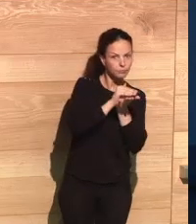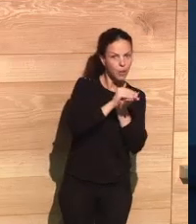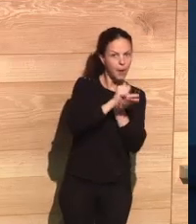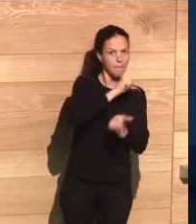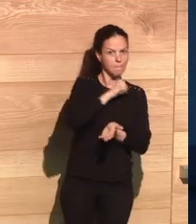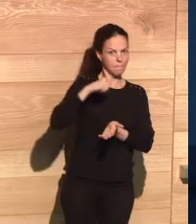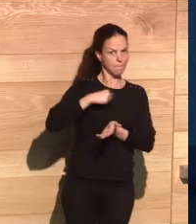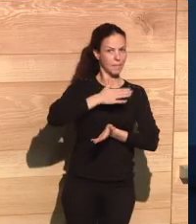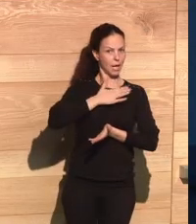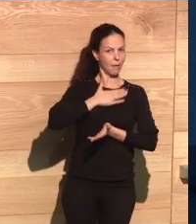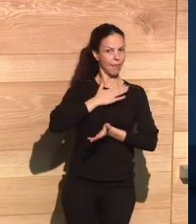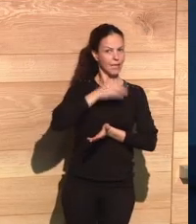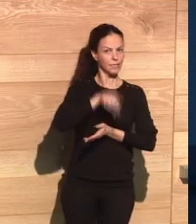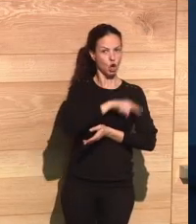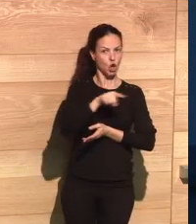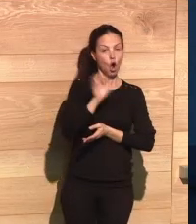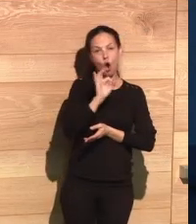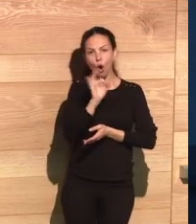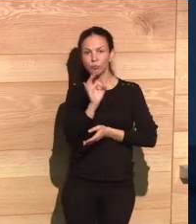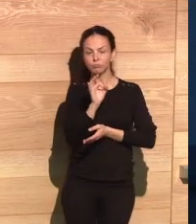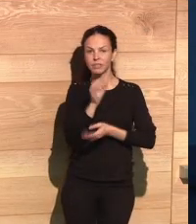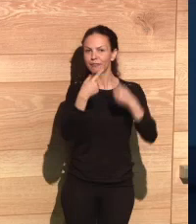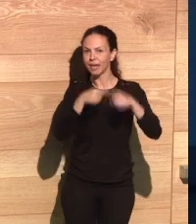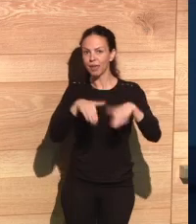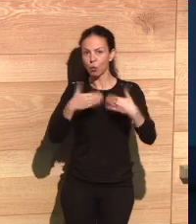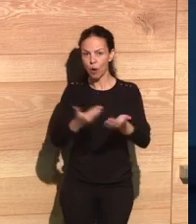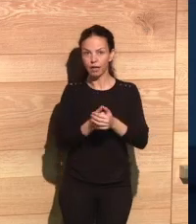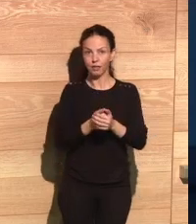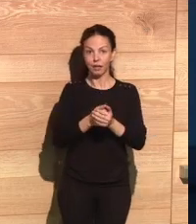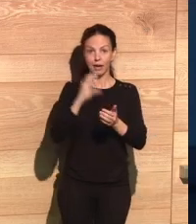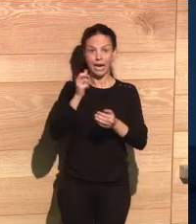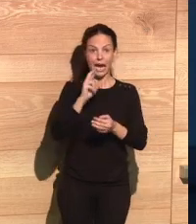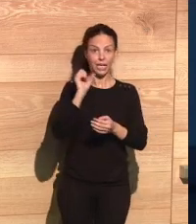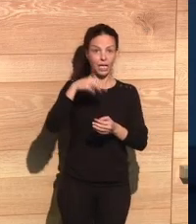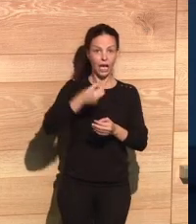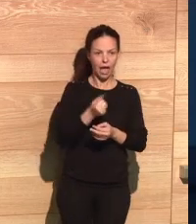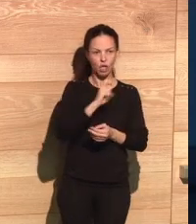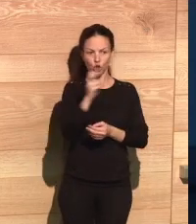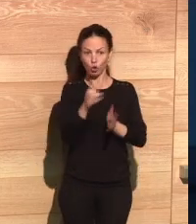Thank you very much.